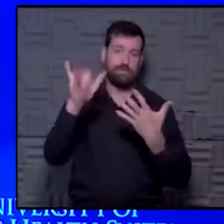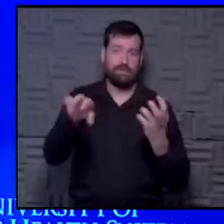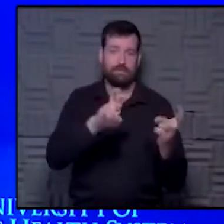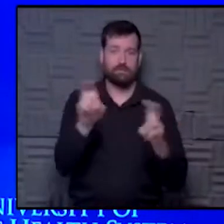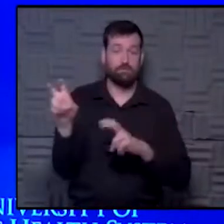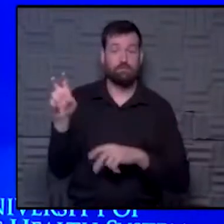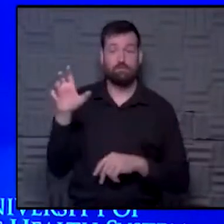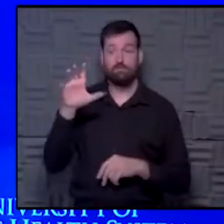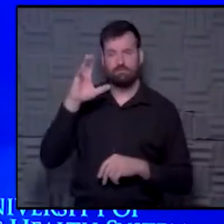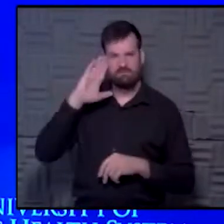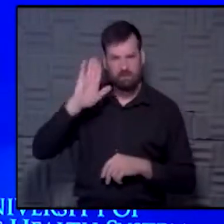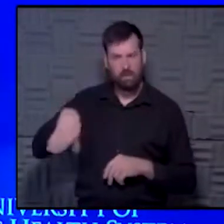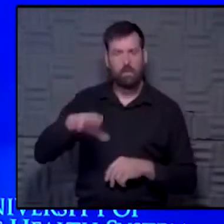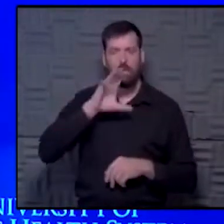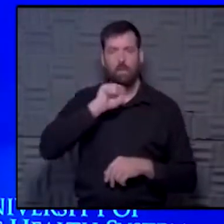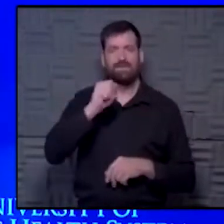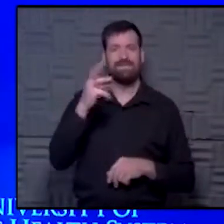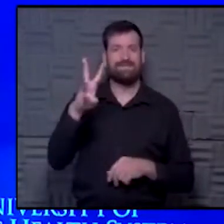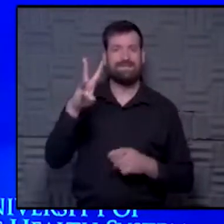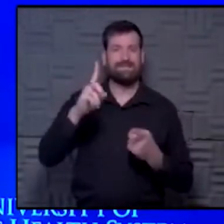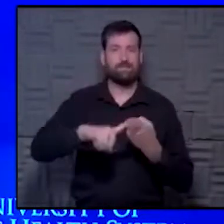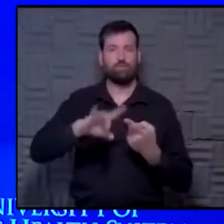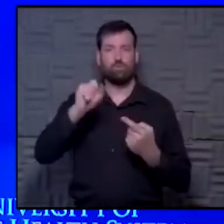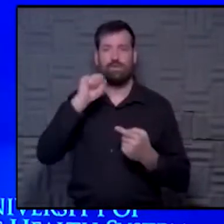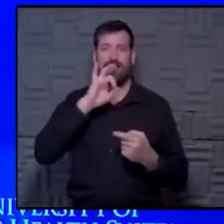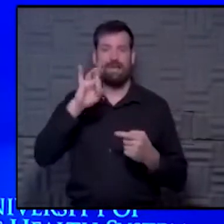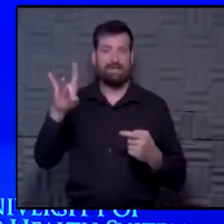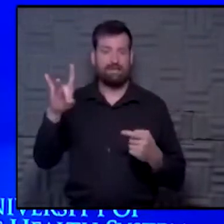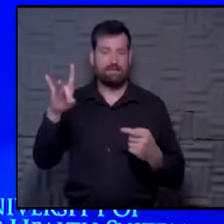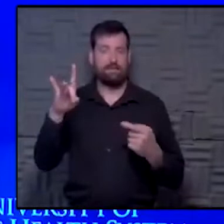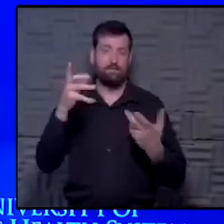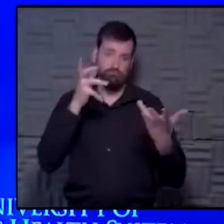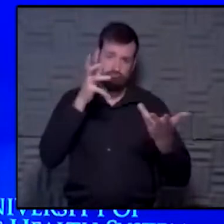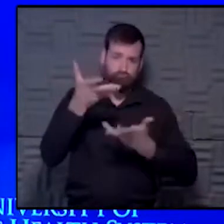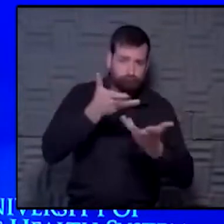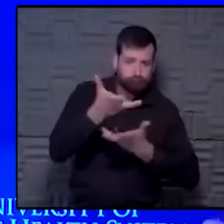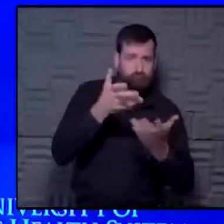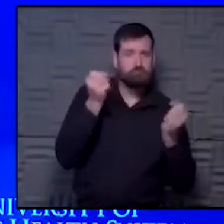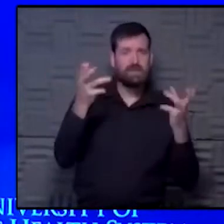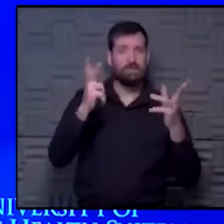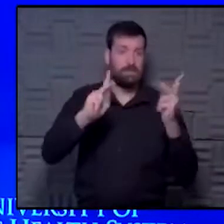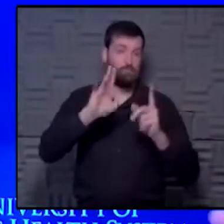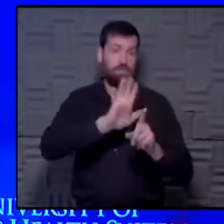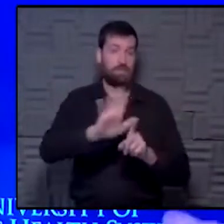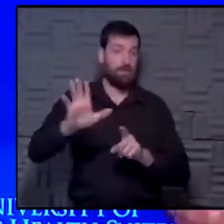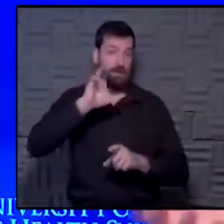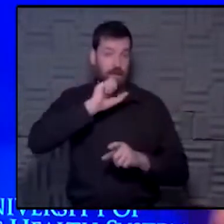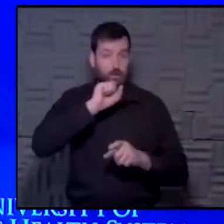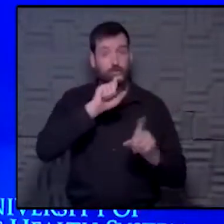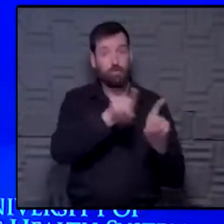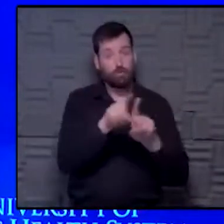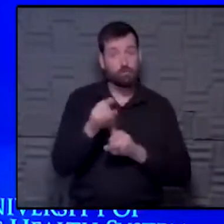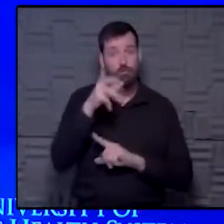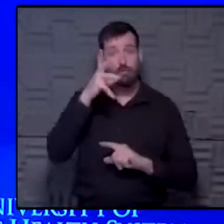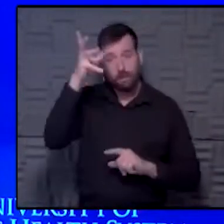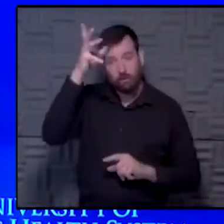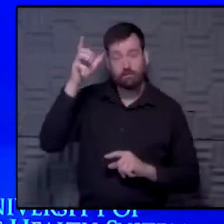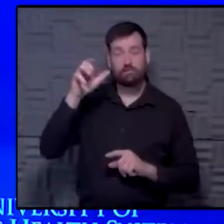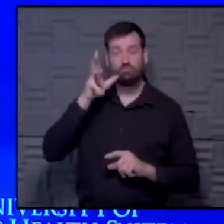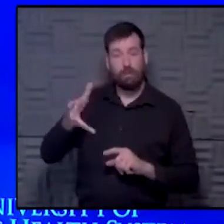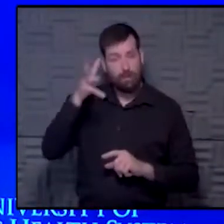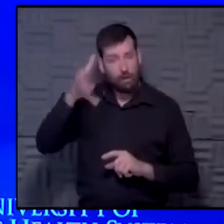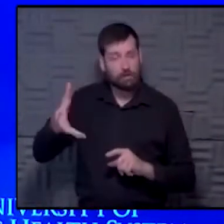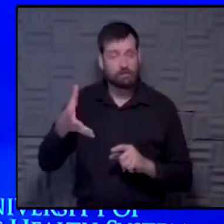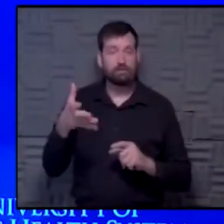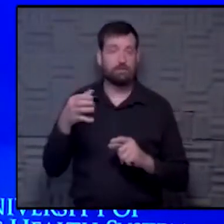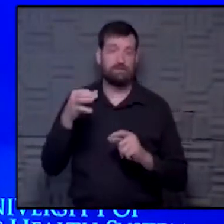know that 16 to 18 population is very likely to interact with a number of people their age and, of course, parents, grandparents, others as we get